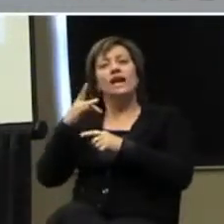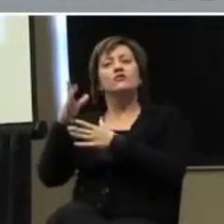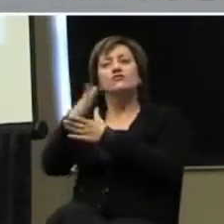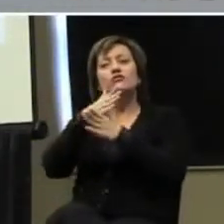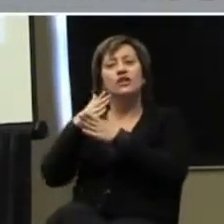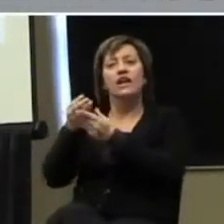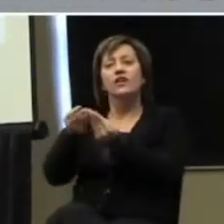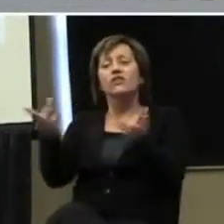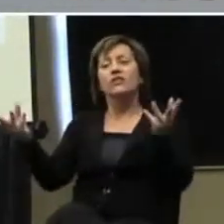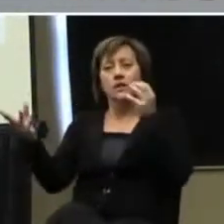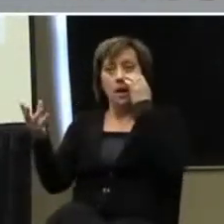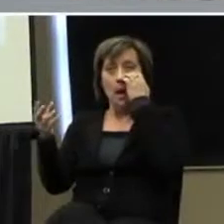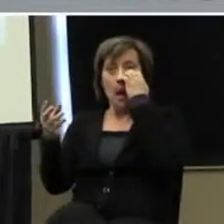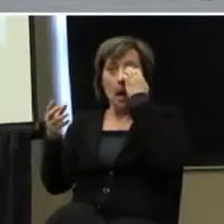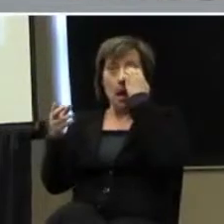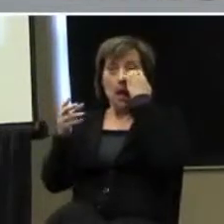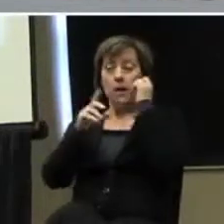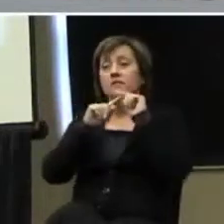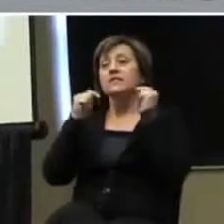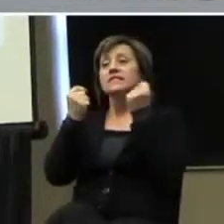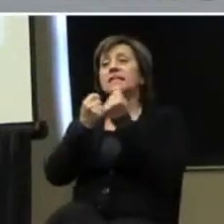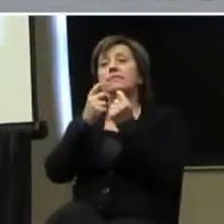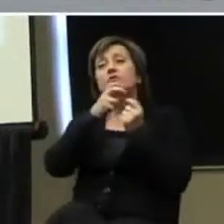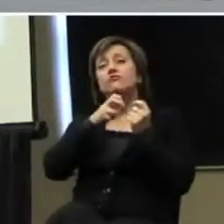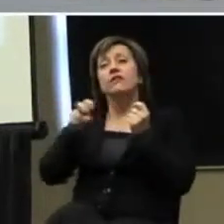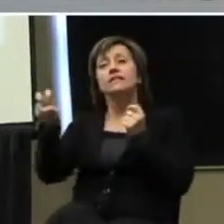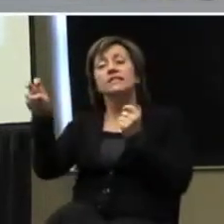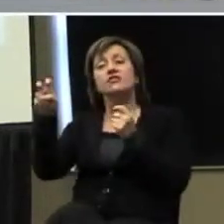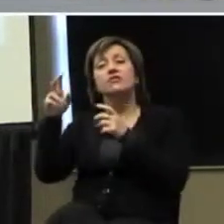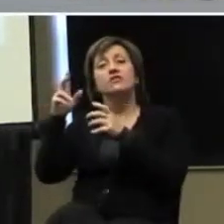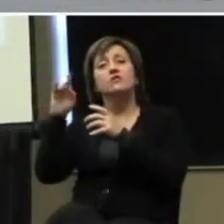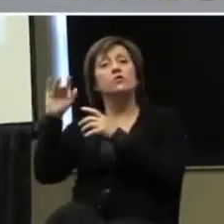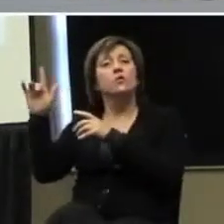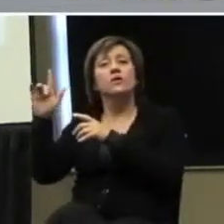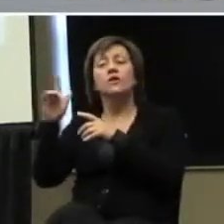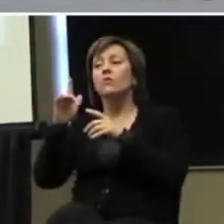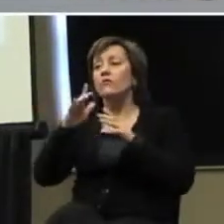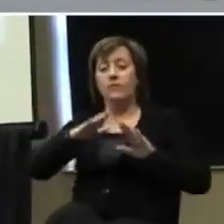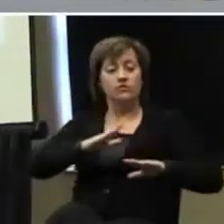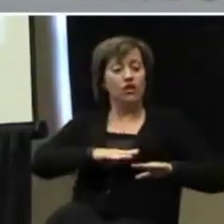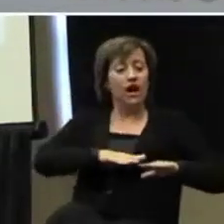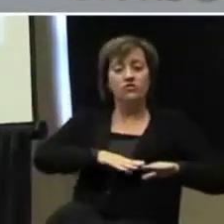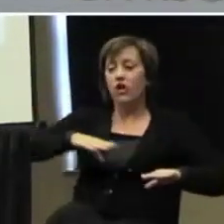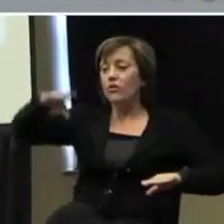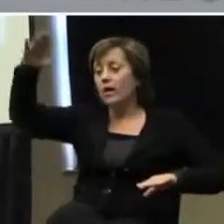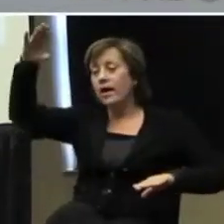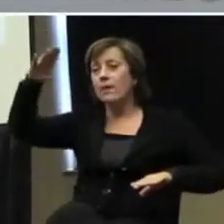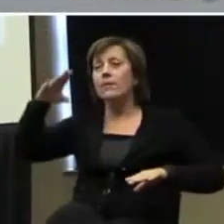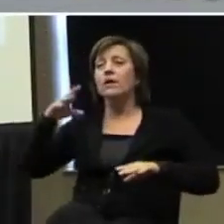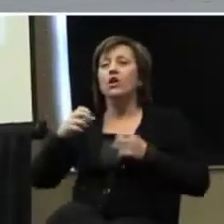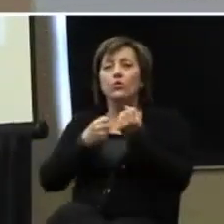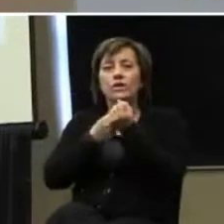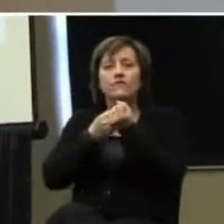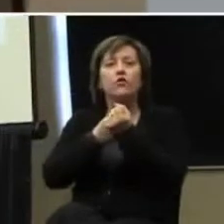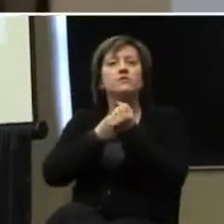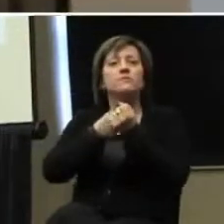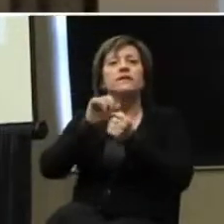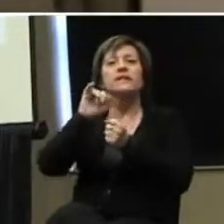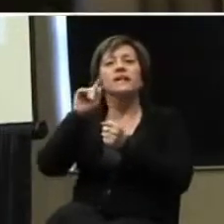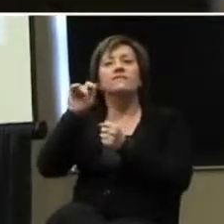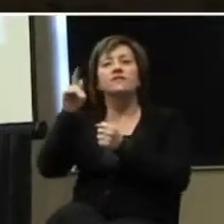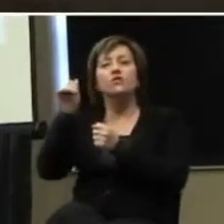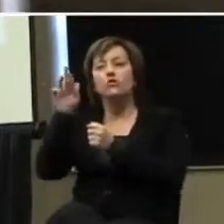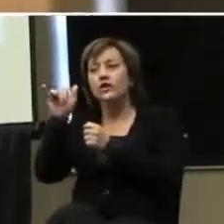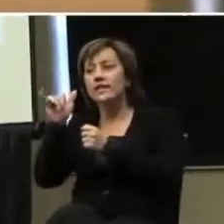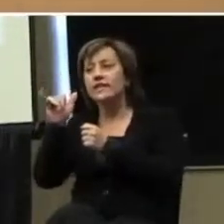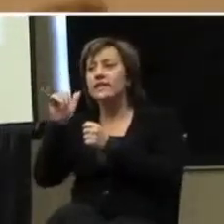hopefully if we'll have time, we can get through quite a few of these things. And hopefully come back here next year. Okay. We